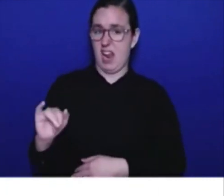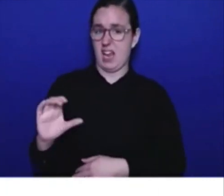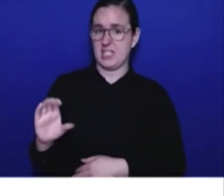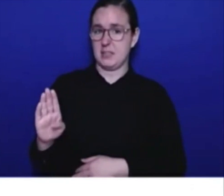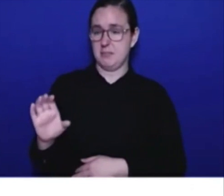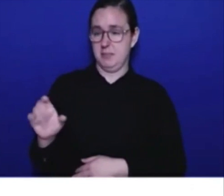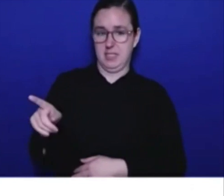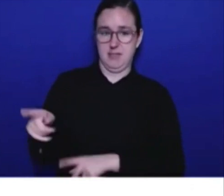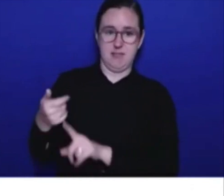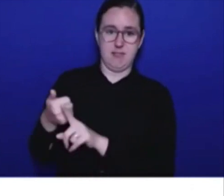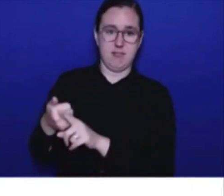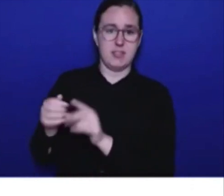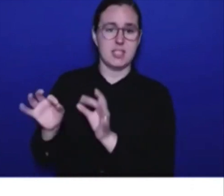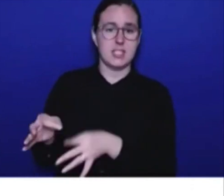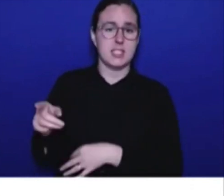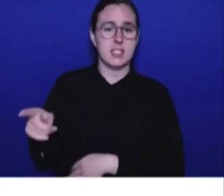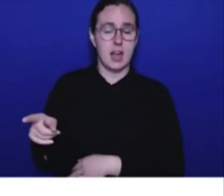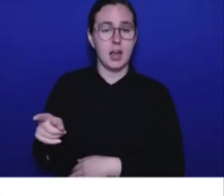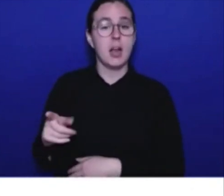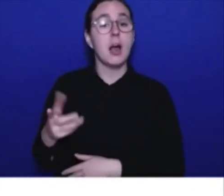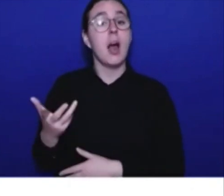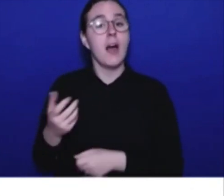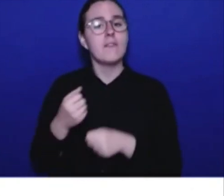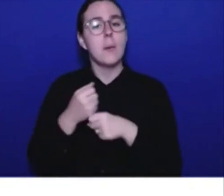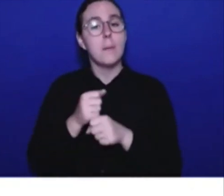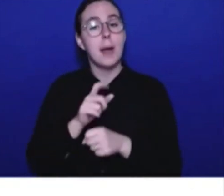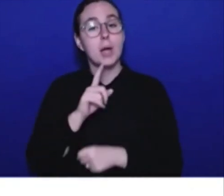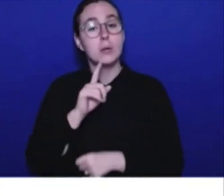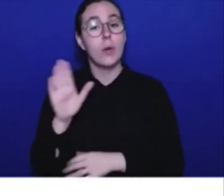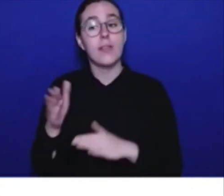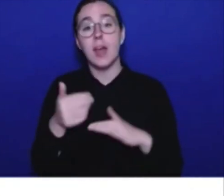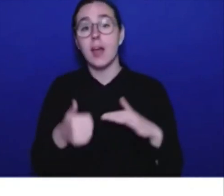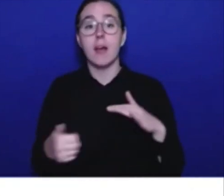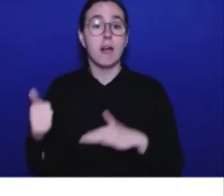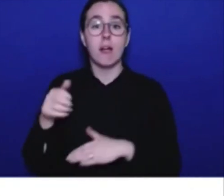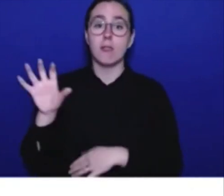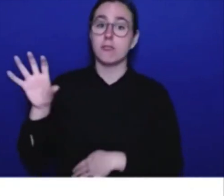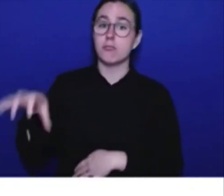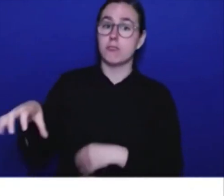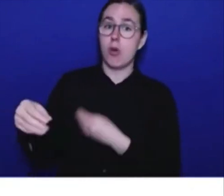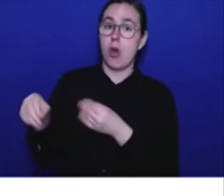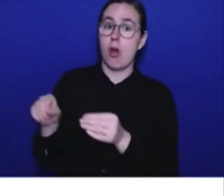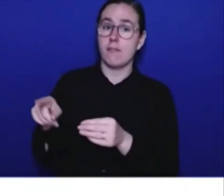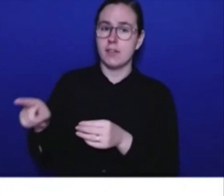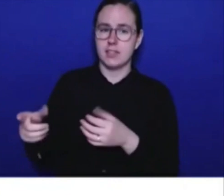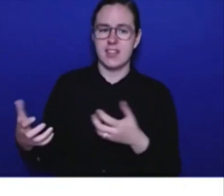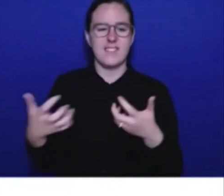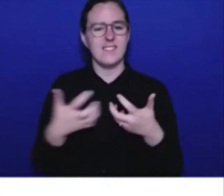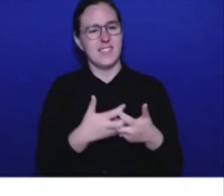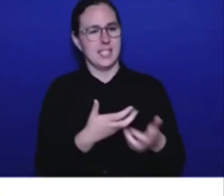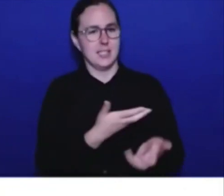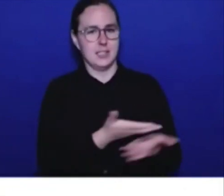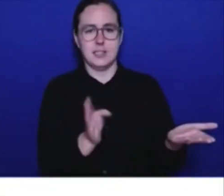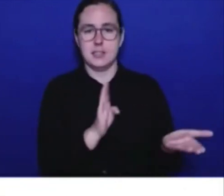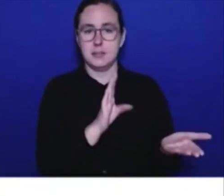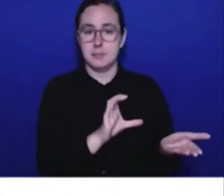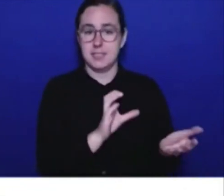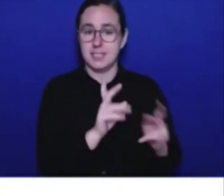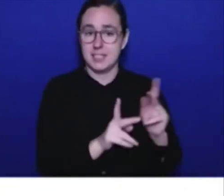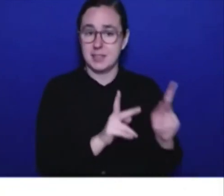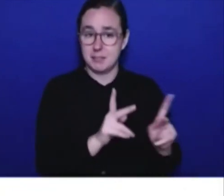assets like ICBC headquarters are working for British Columbians and that ICBC is working efficiently.